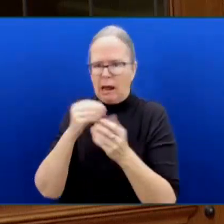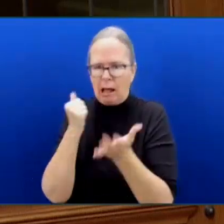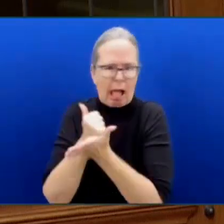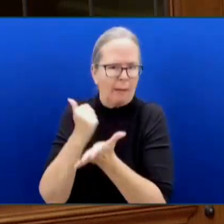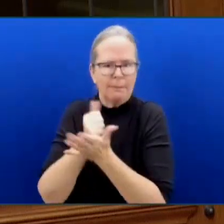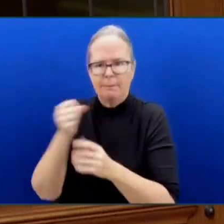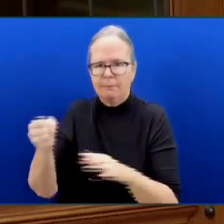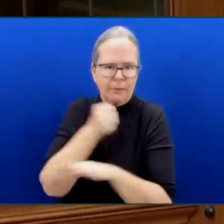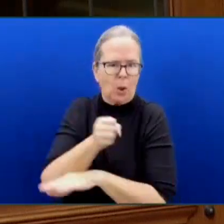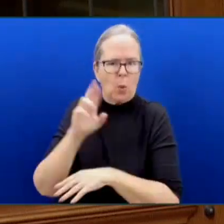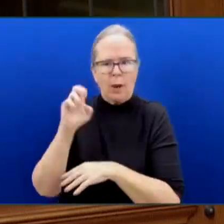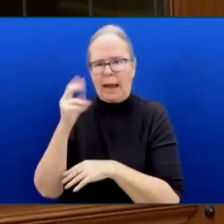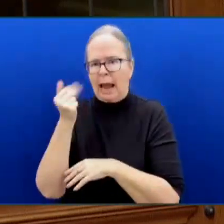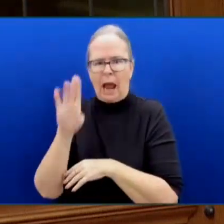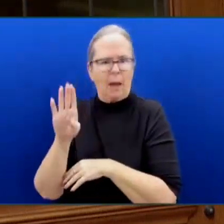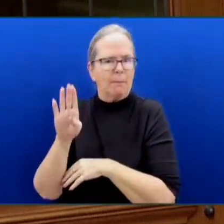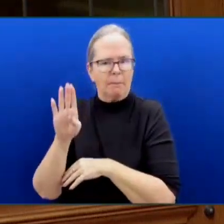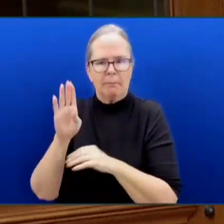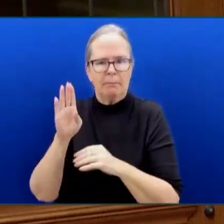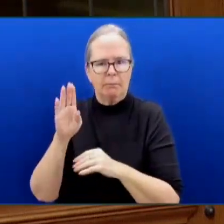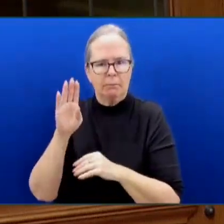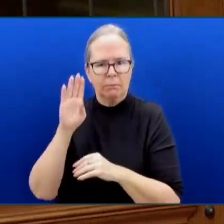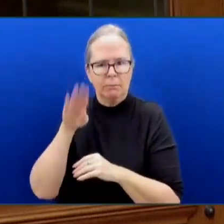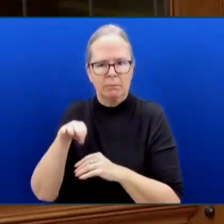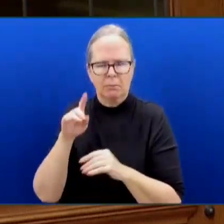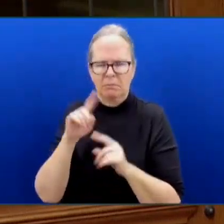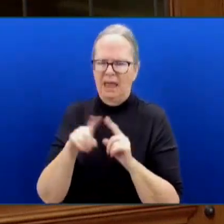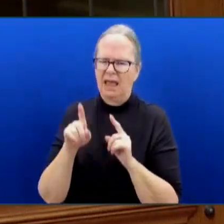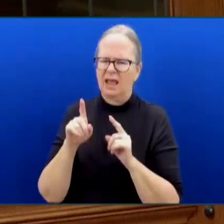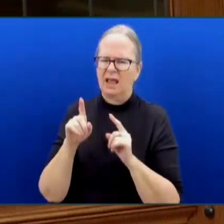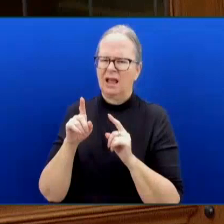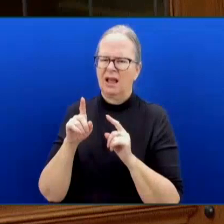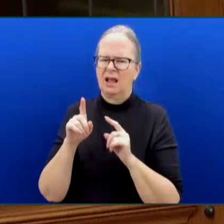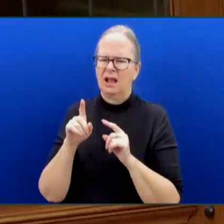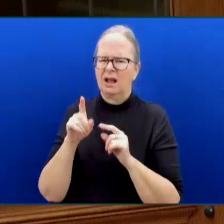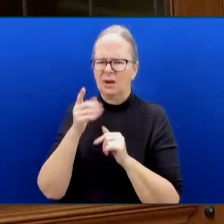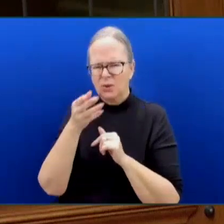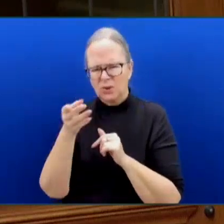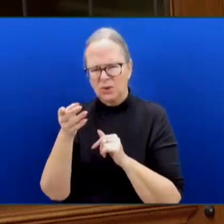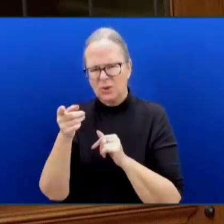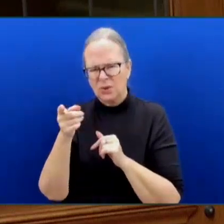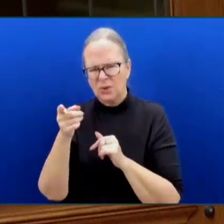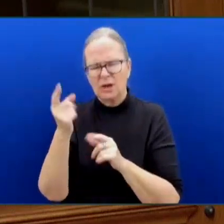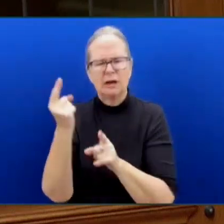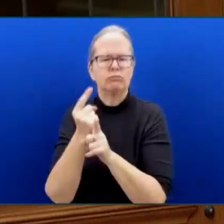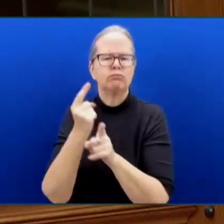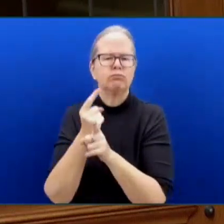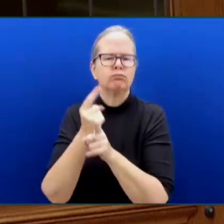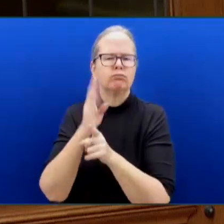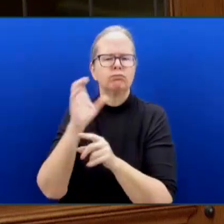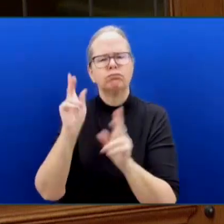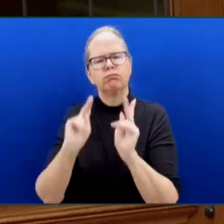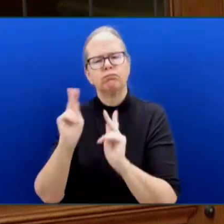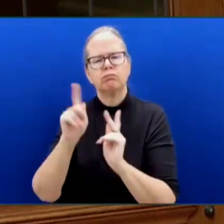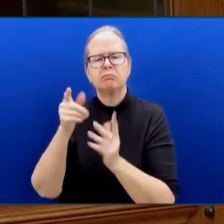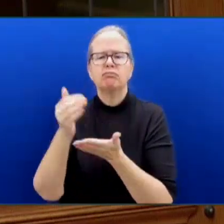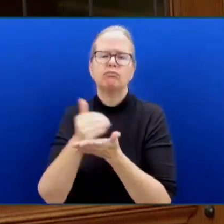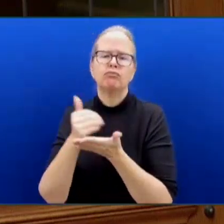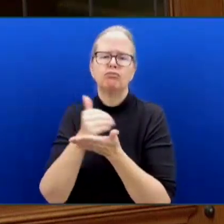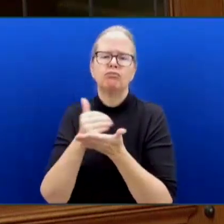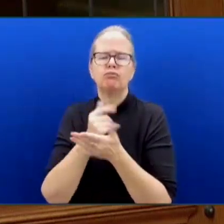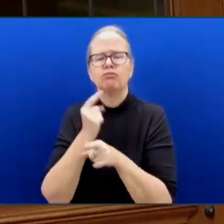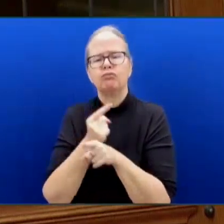the reality is, working-class British Columbians, the ones whose children are most likely to be targeted by